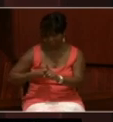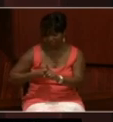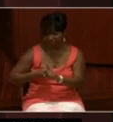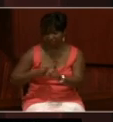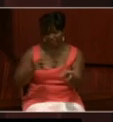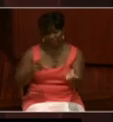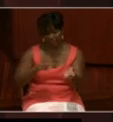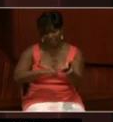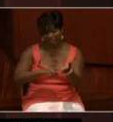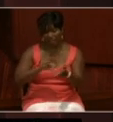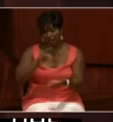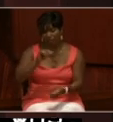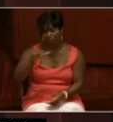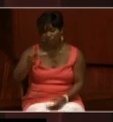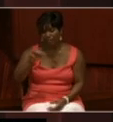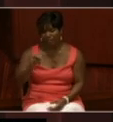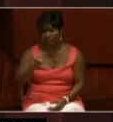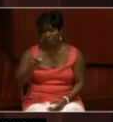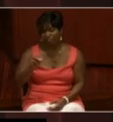Signed, William Nindman.